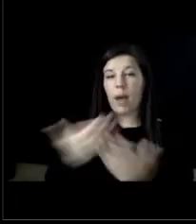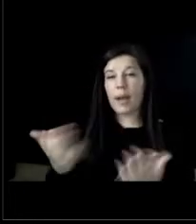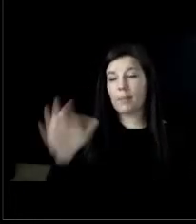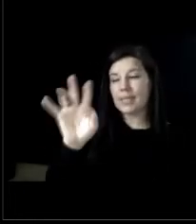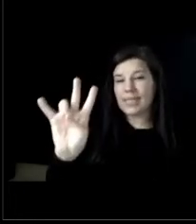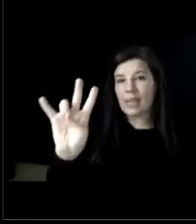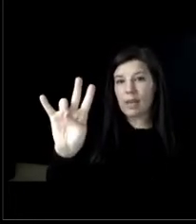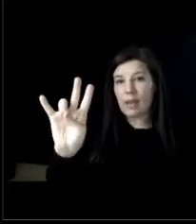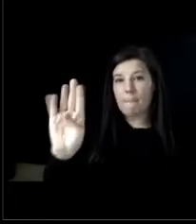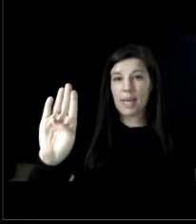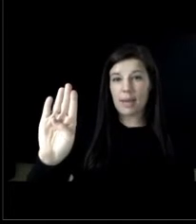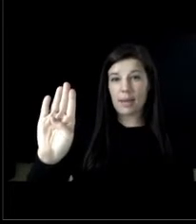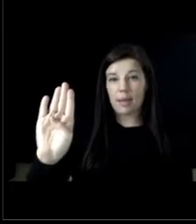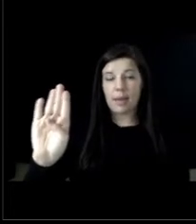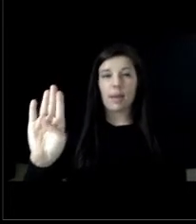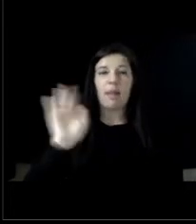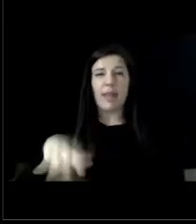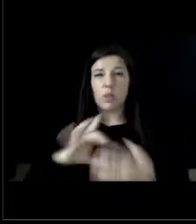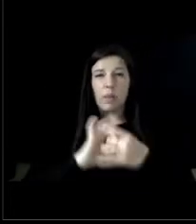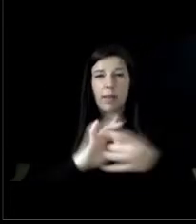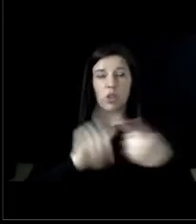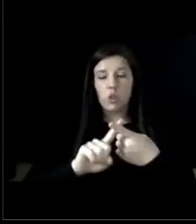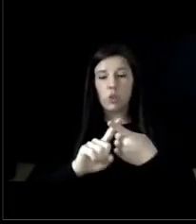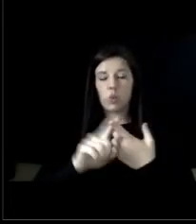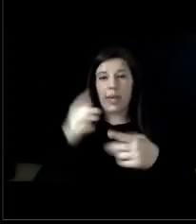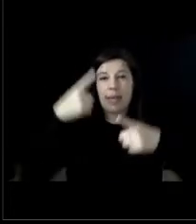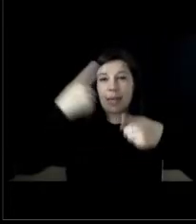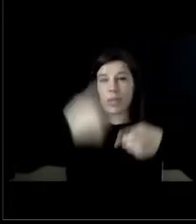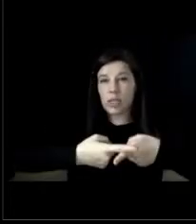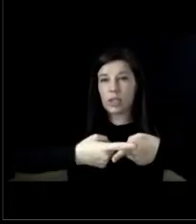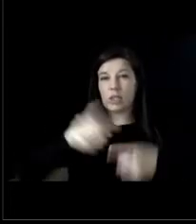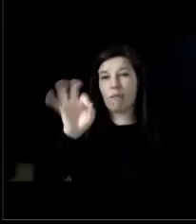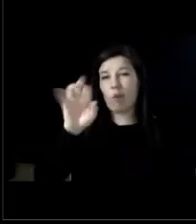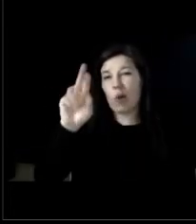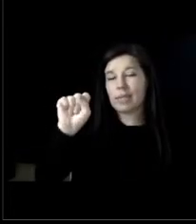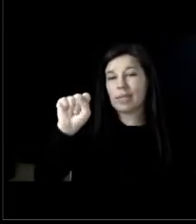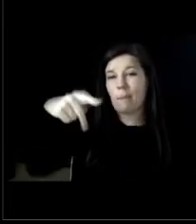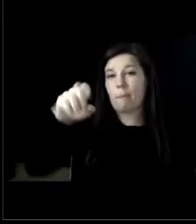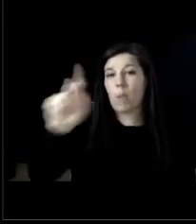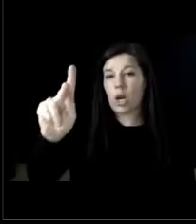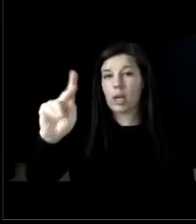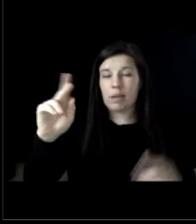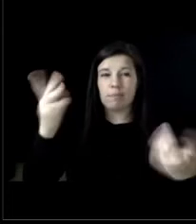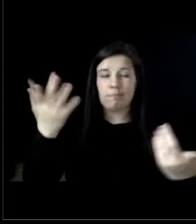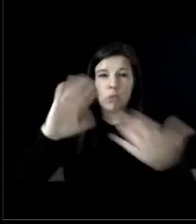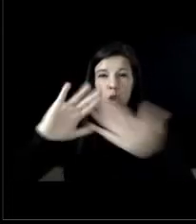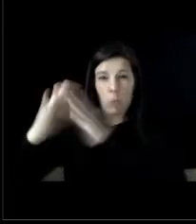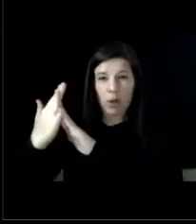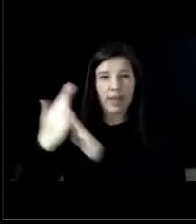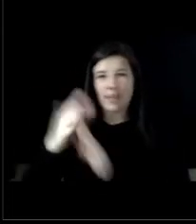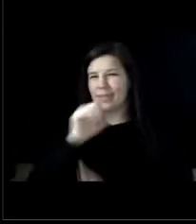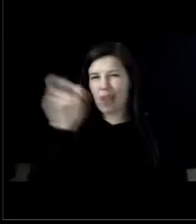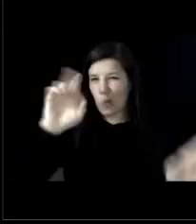that is in relation to the intersections in forest park community that item is not quite ready so we're going to pull that